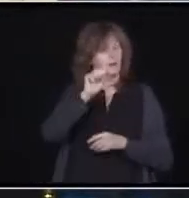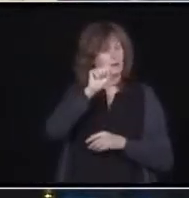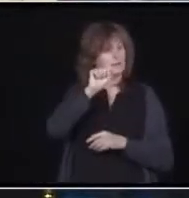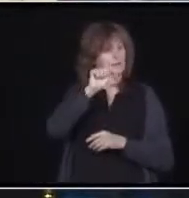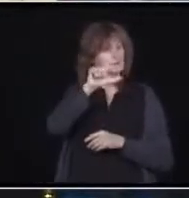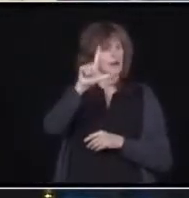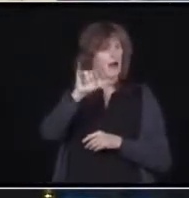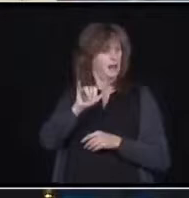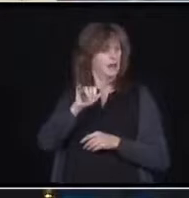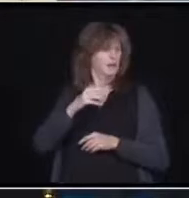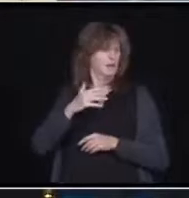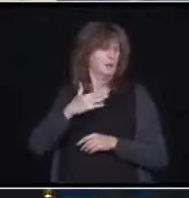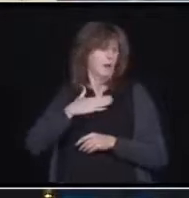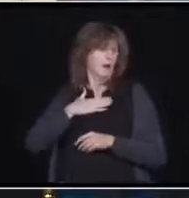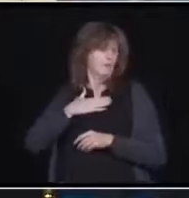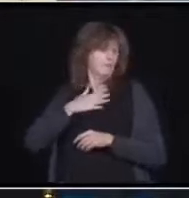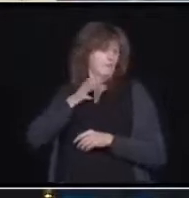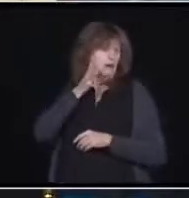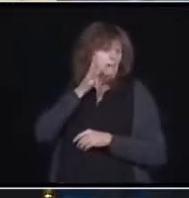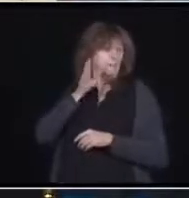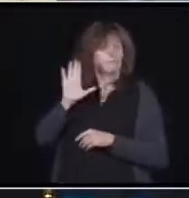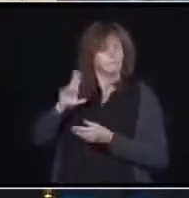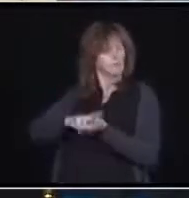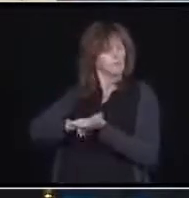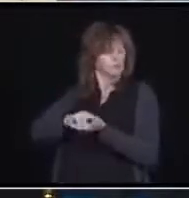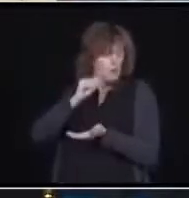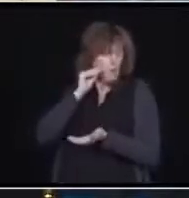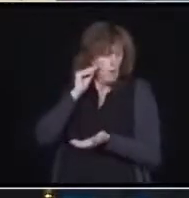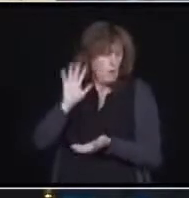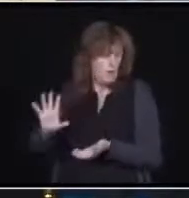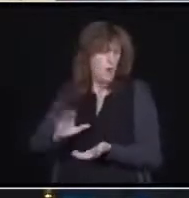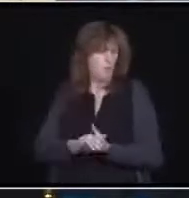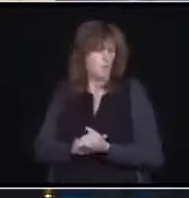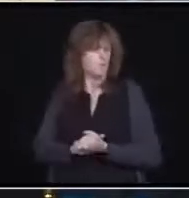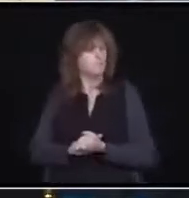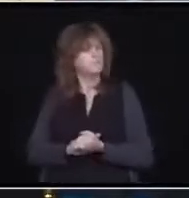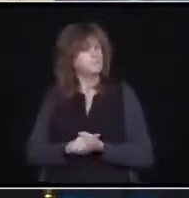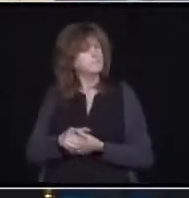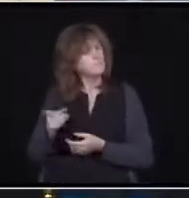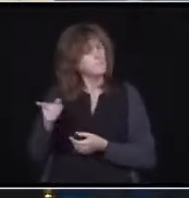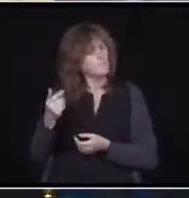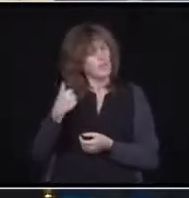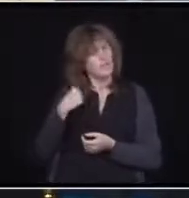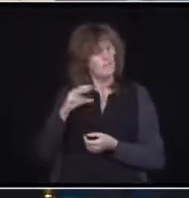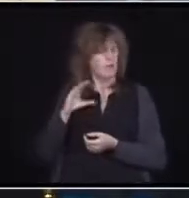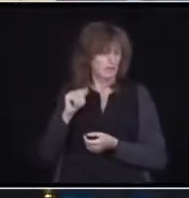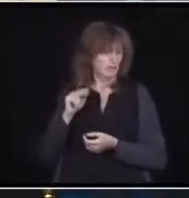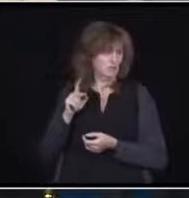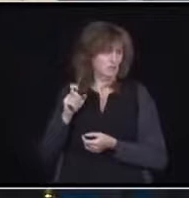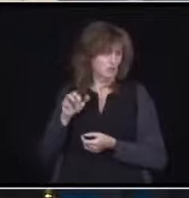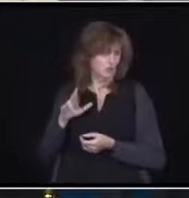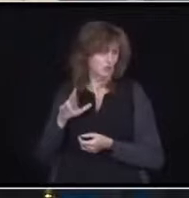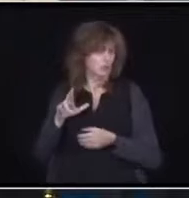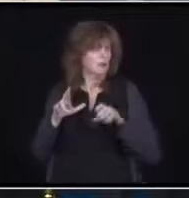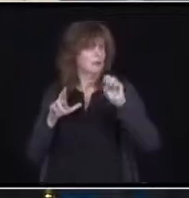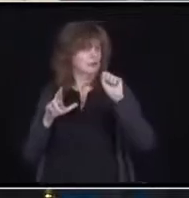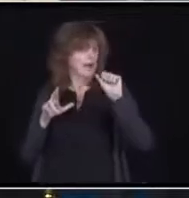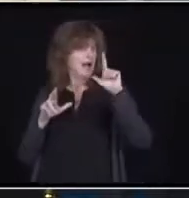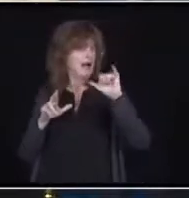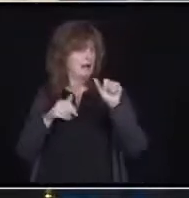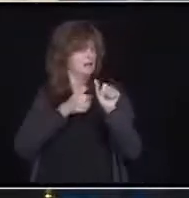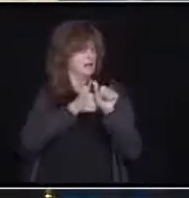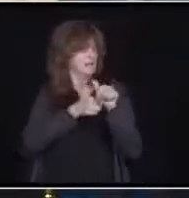my mom's home, when she was fighting cancer. And she was there every single day. And you know, it's heartbreaking. Sally would take the bus.